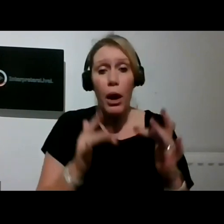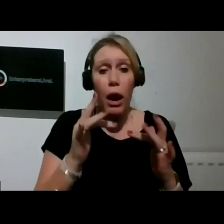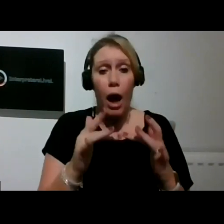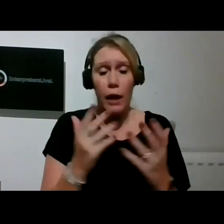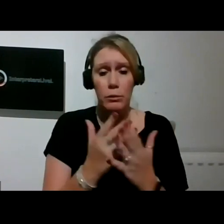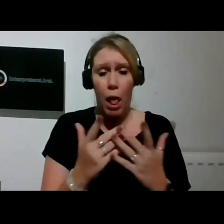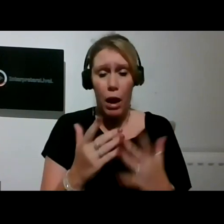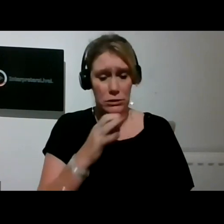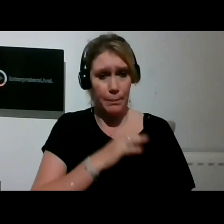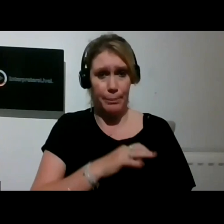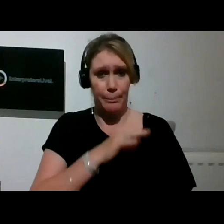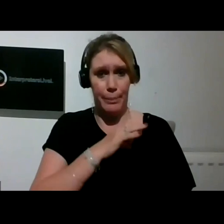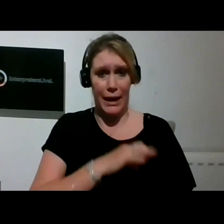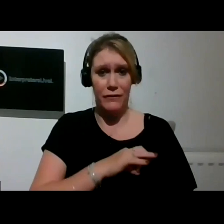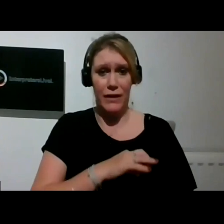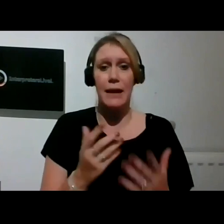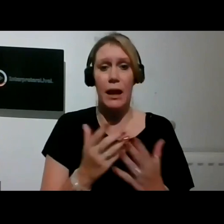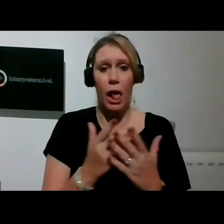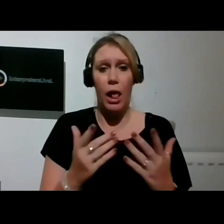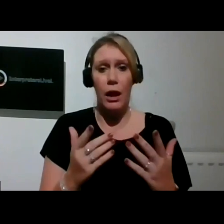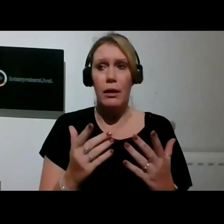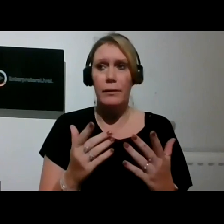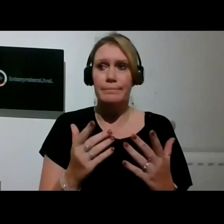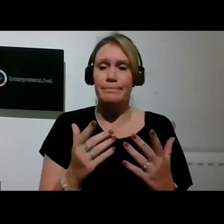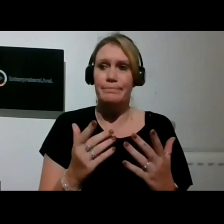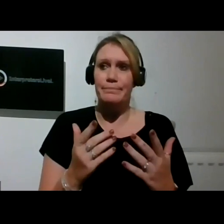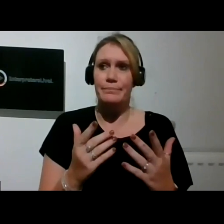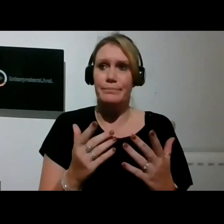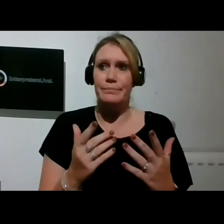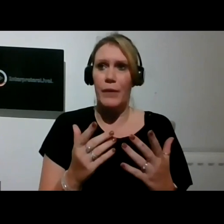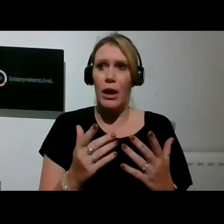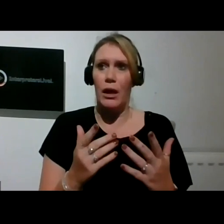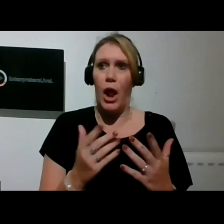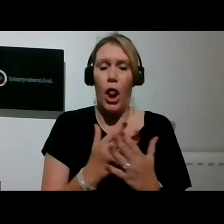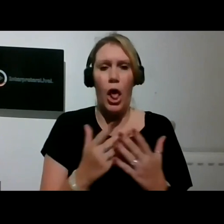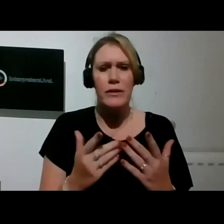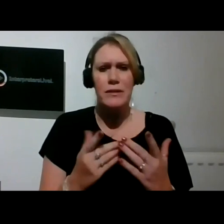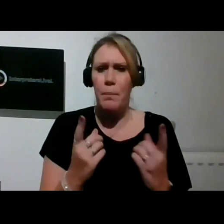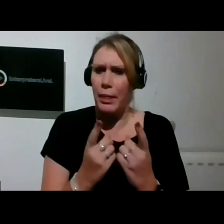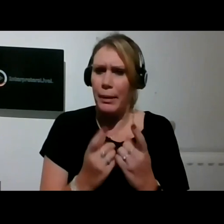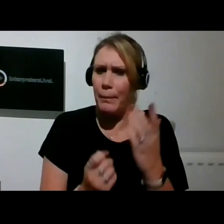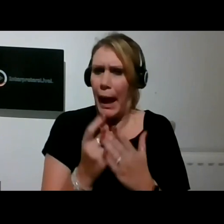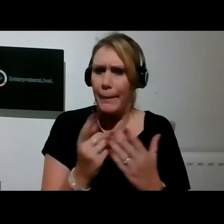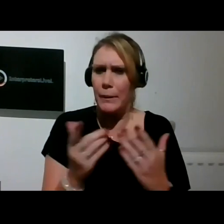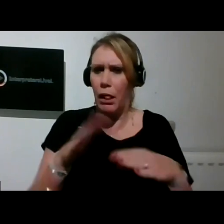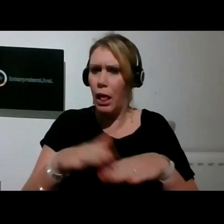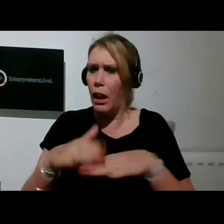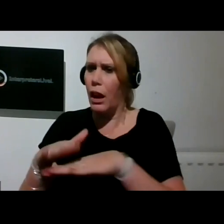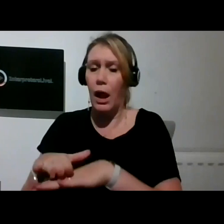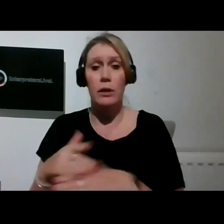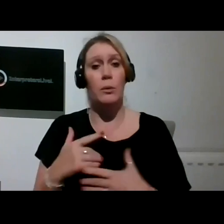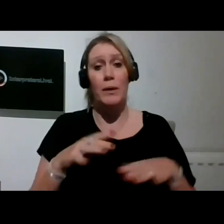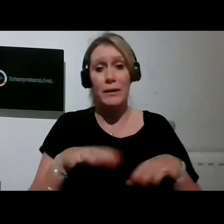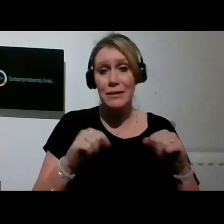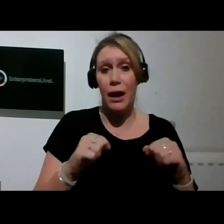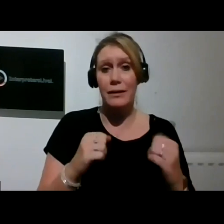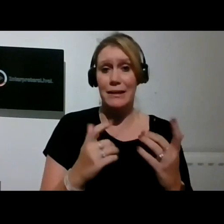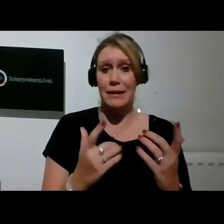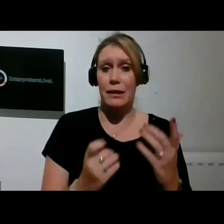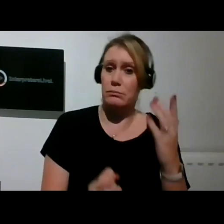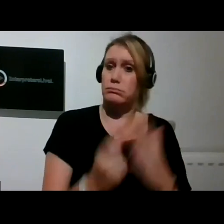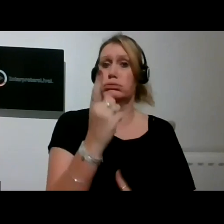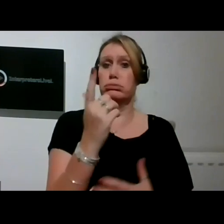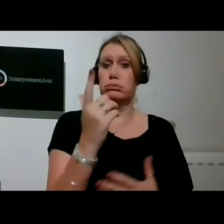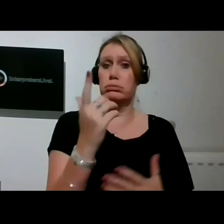losses. We are fundamentally a pop-up organisation and we began by running activities in community venues across the